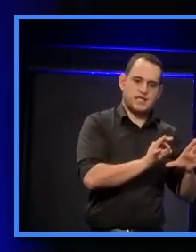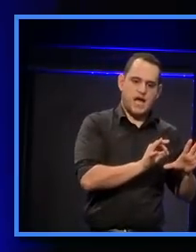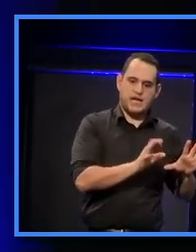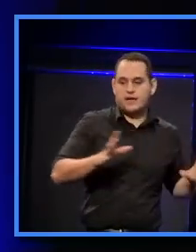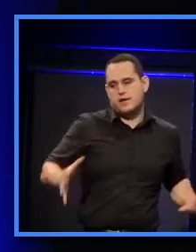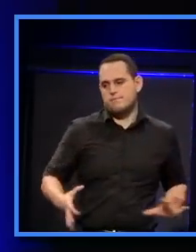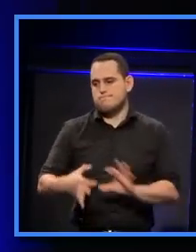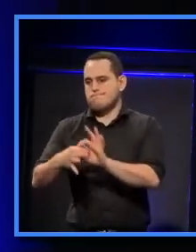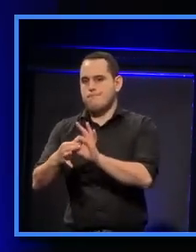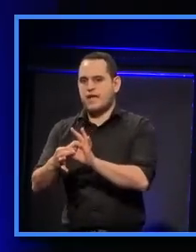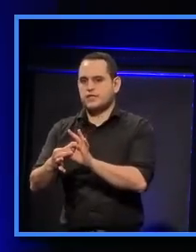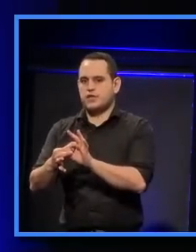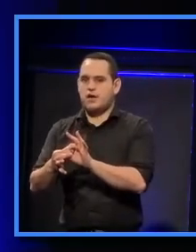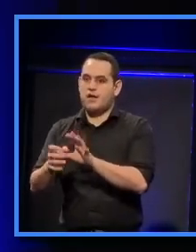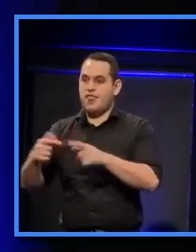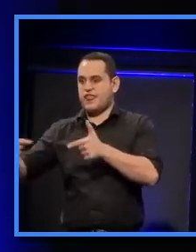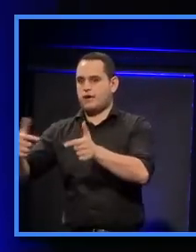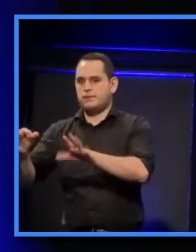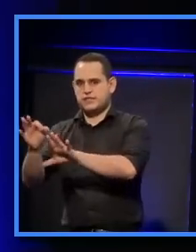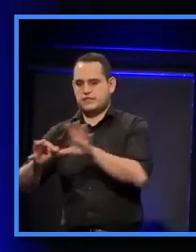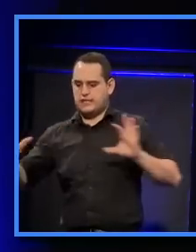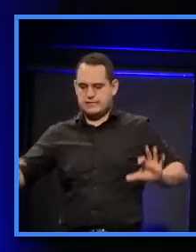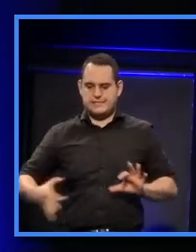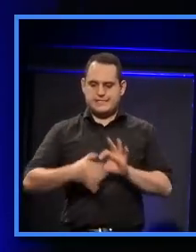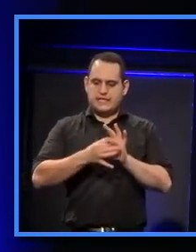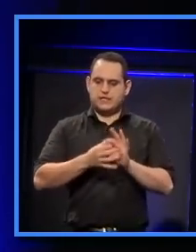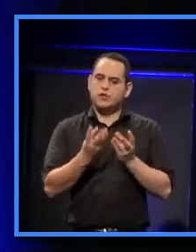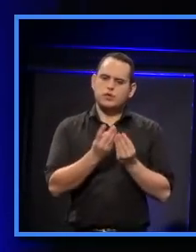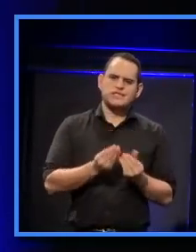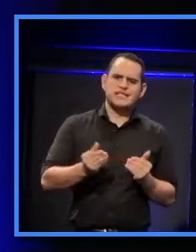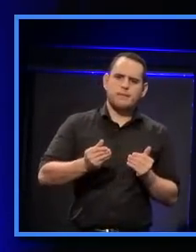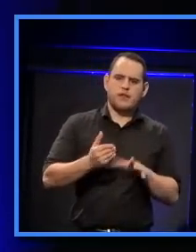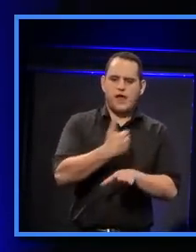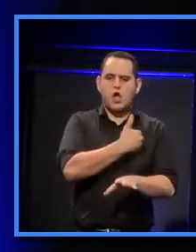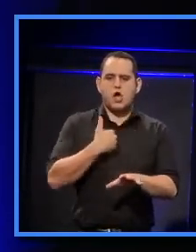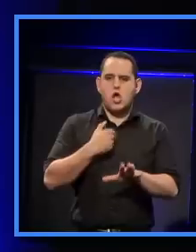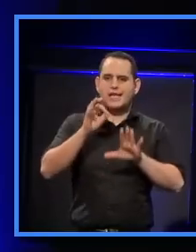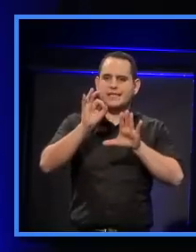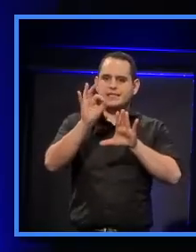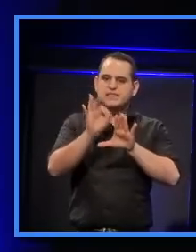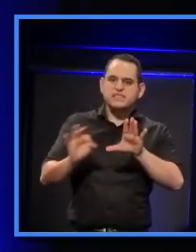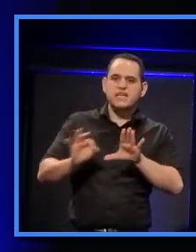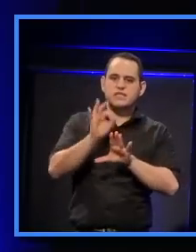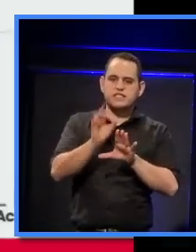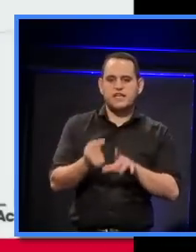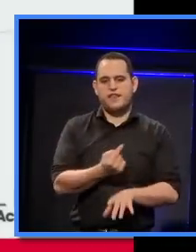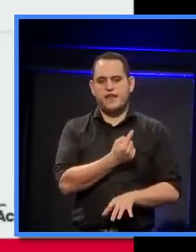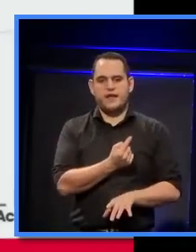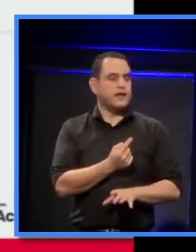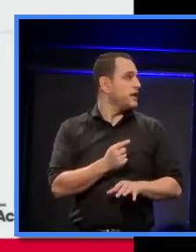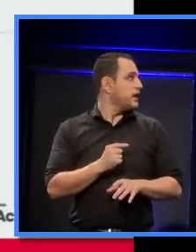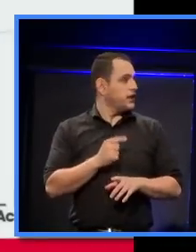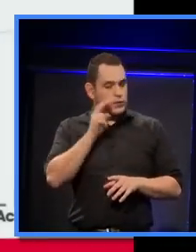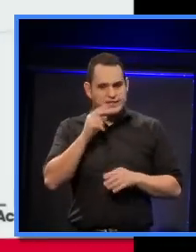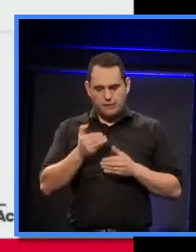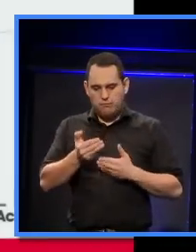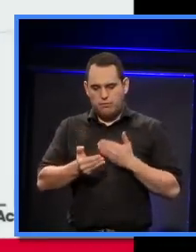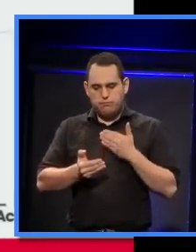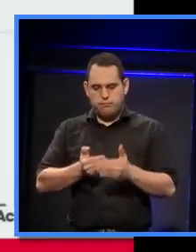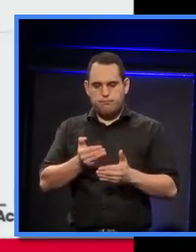design. So, here is some of those original sketches, and here it is developing.